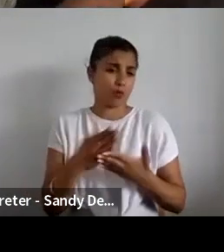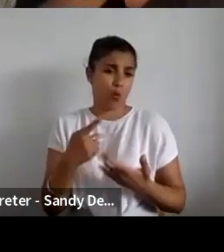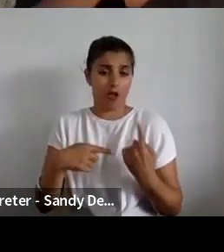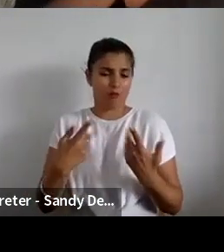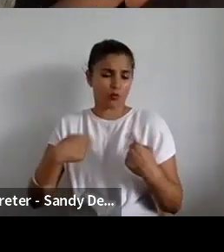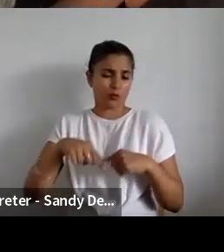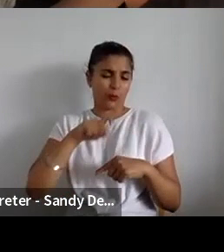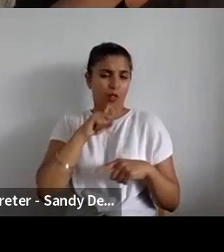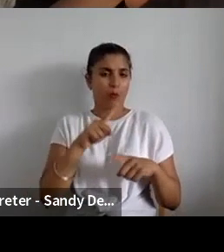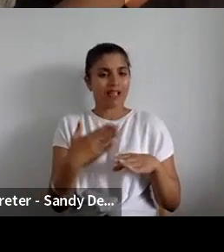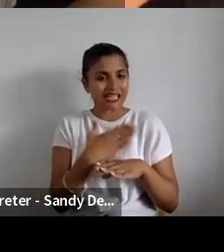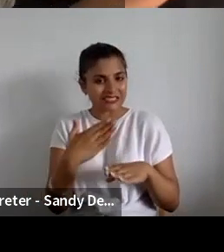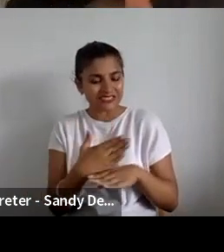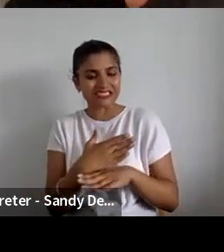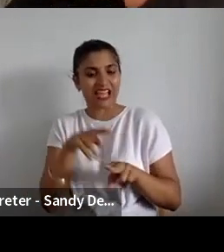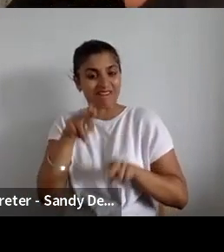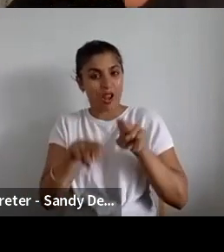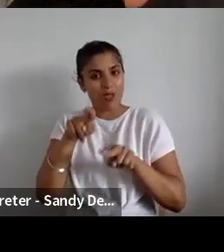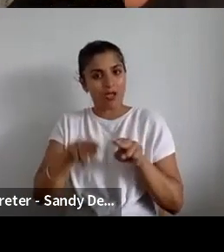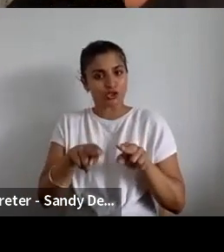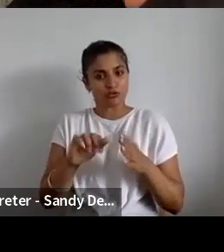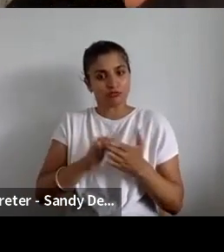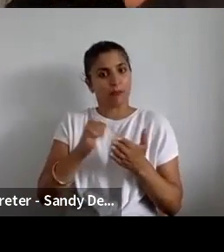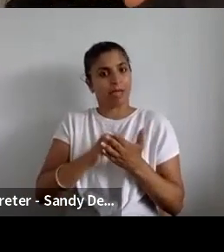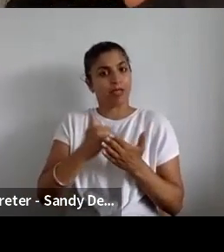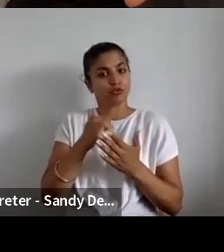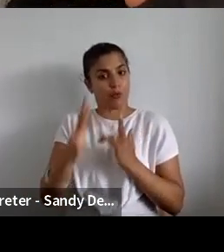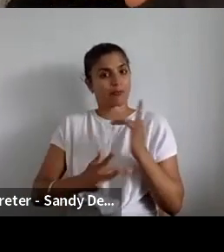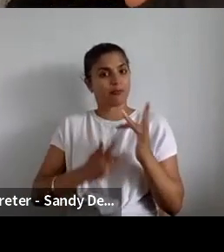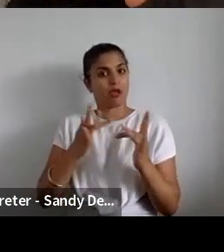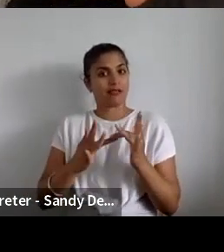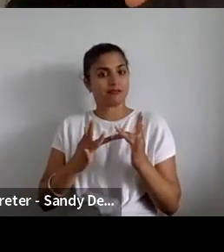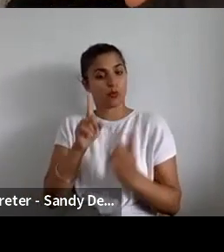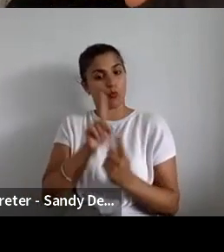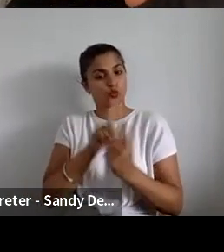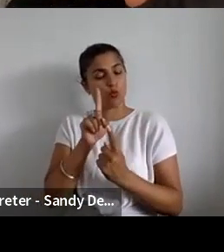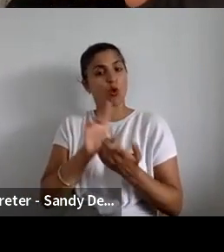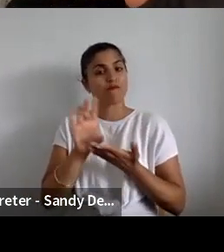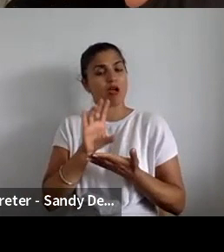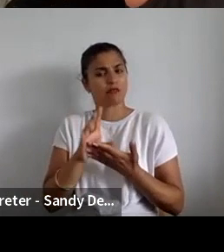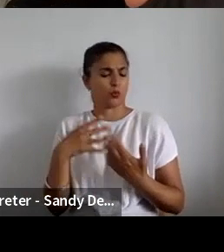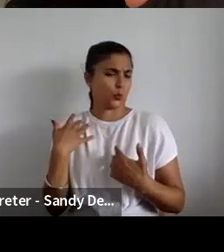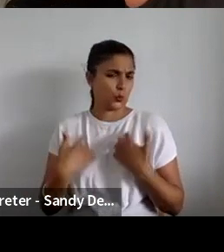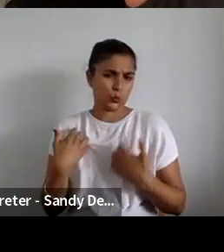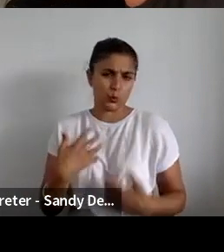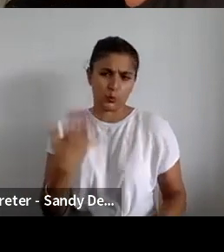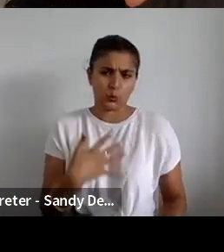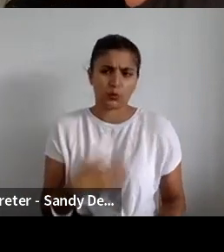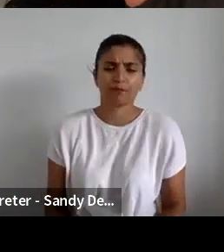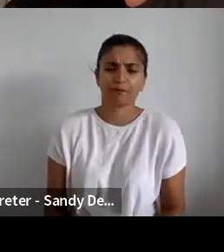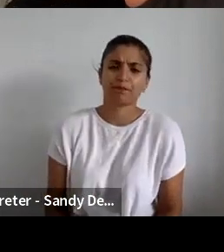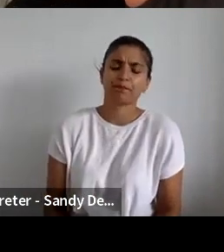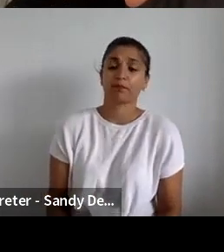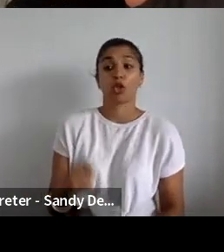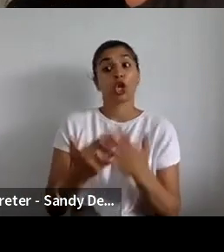at the artists are funded by the one to one fund got up to really prove that. It was the new new new artists coming